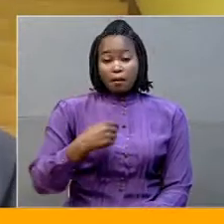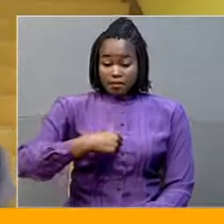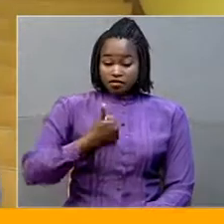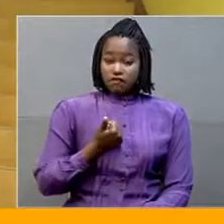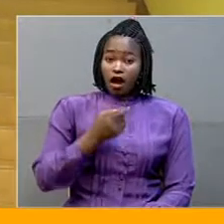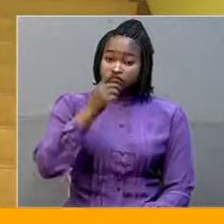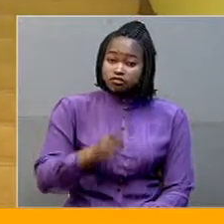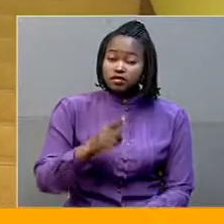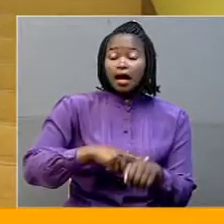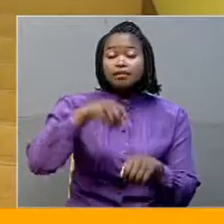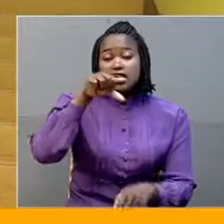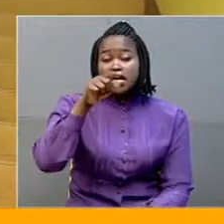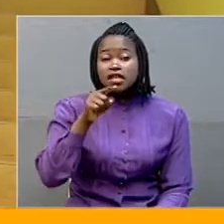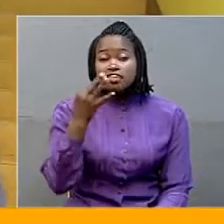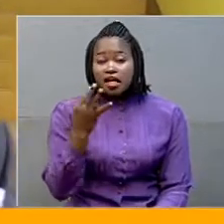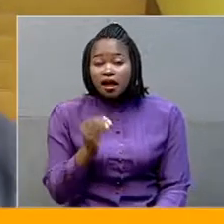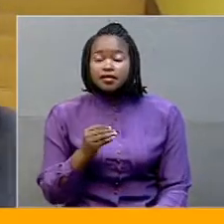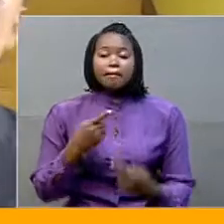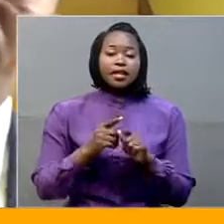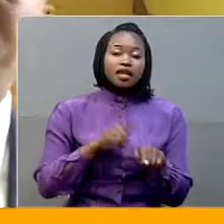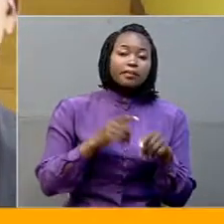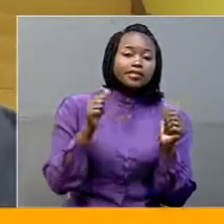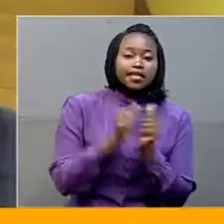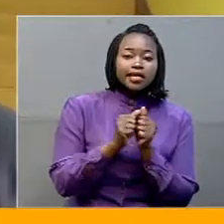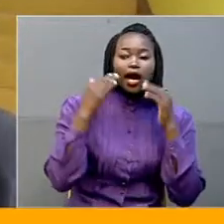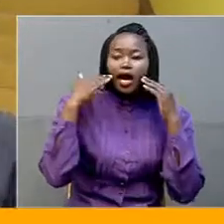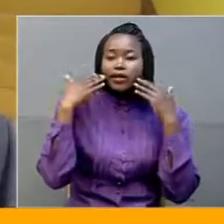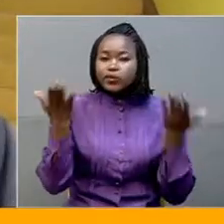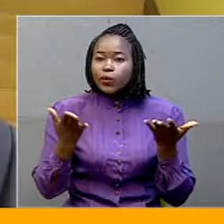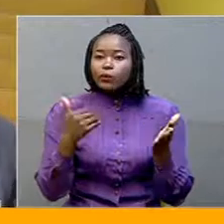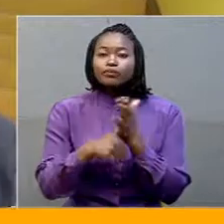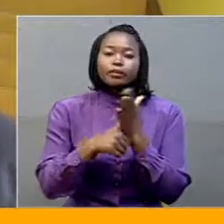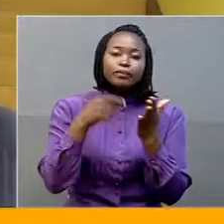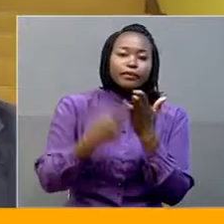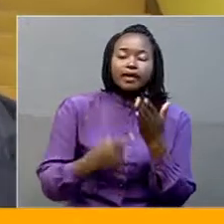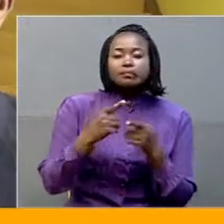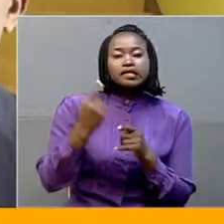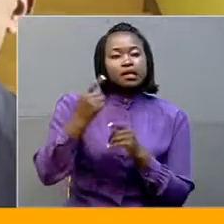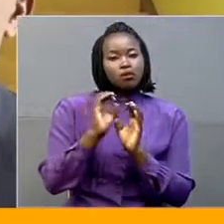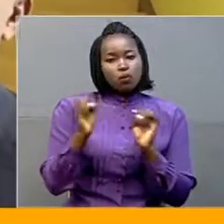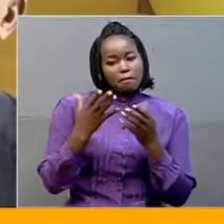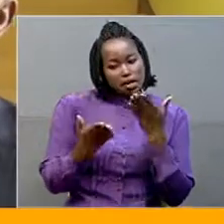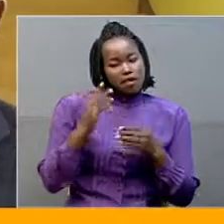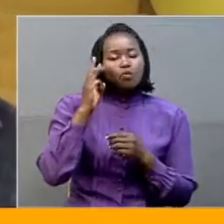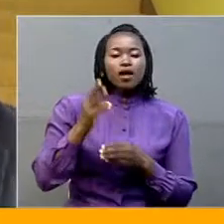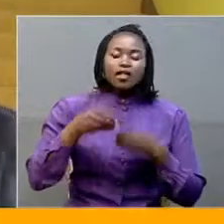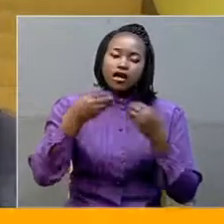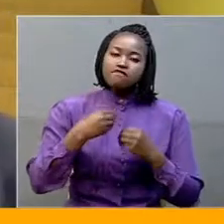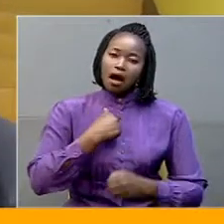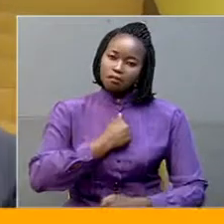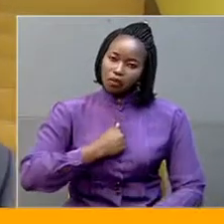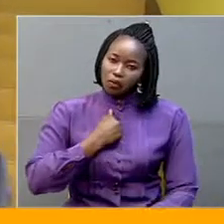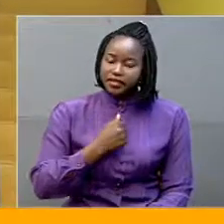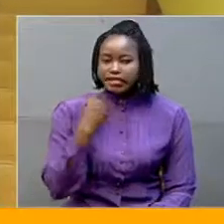here and I entered in the chamber at 10 o'clock. I cannot tell who is the problem, what is the problem. We could just get an apology for one who gave us an